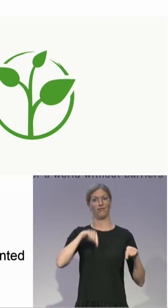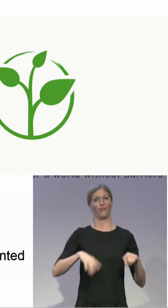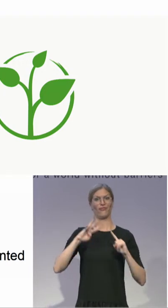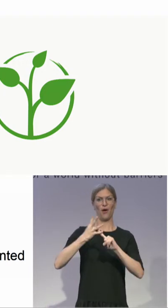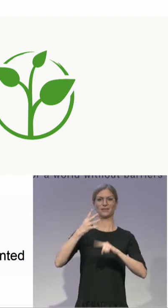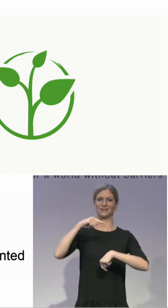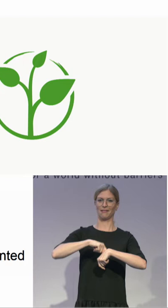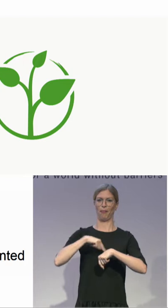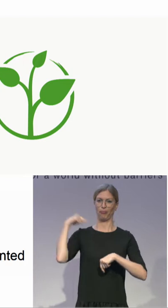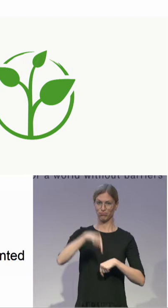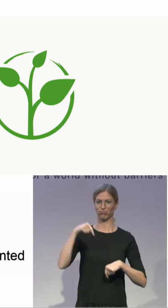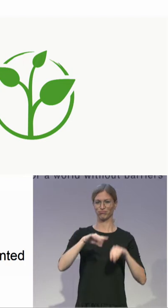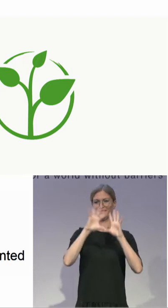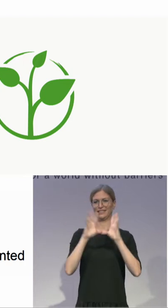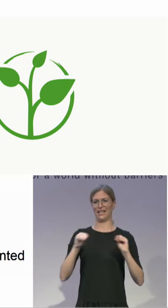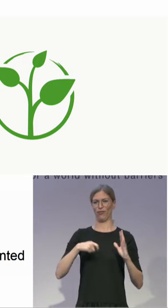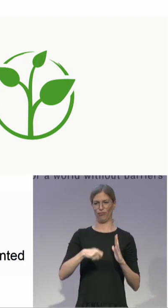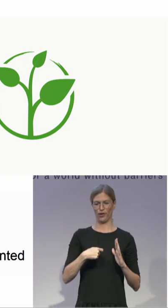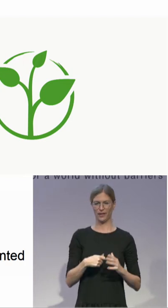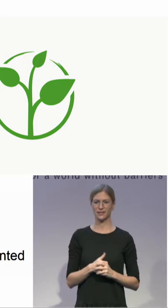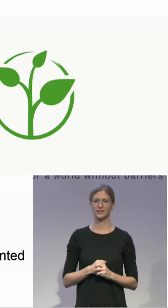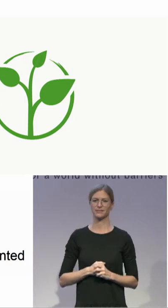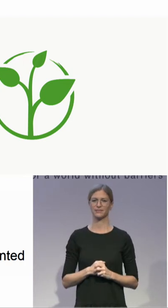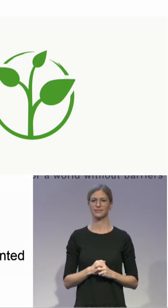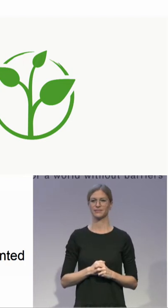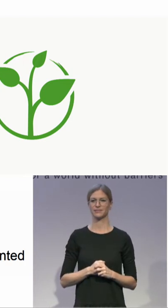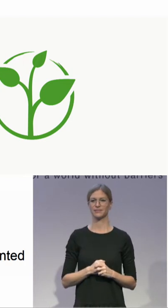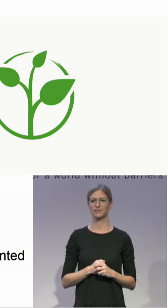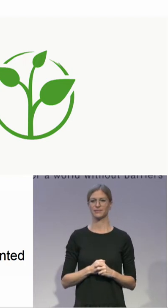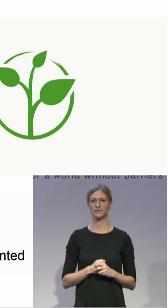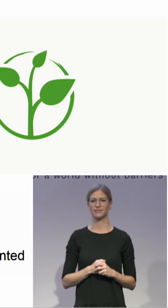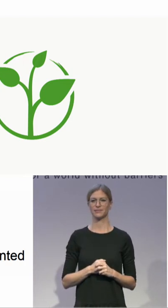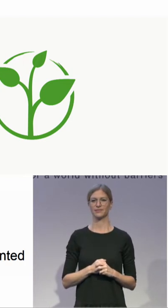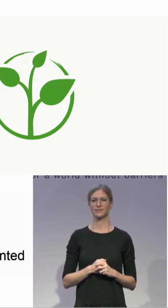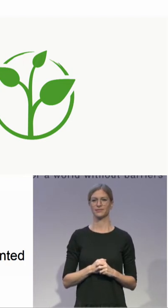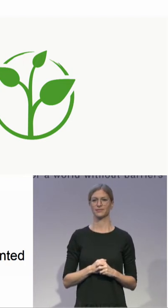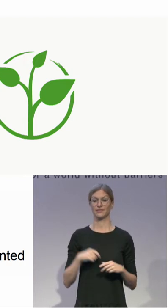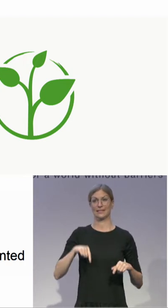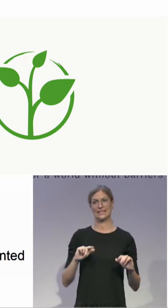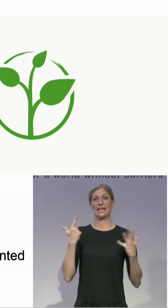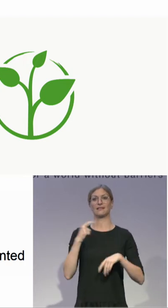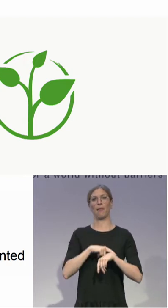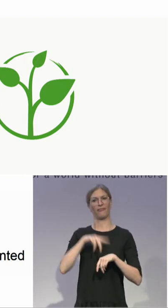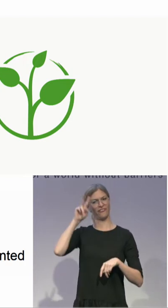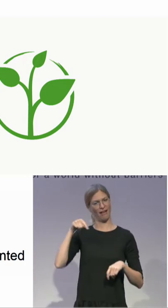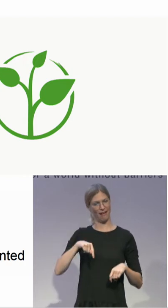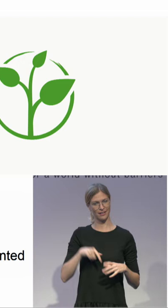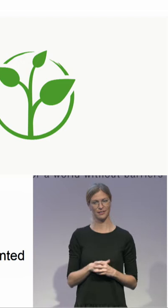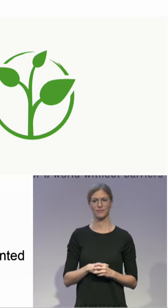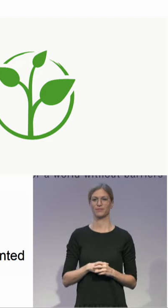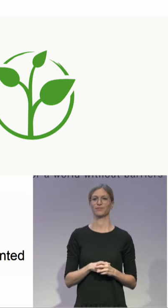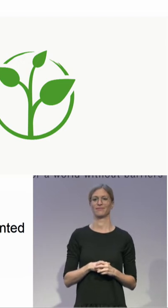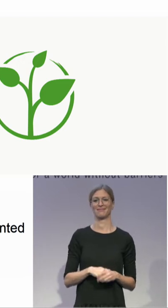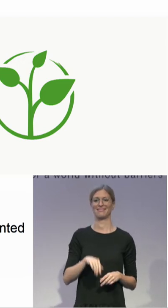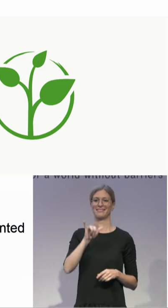Vienna at all. Thank you very much. Yotam? Yotam? Hello. My name is Yotam Tolub, and I am from Israel.